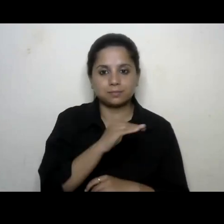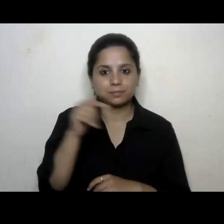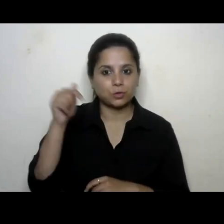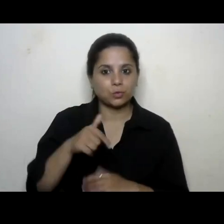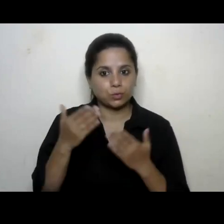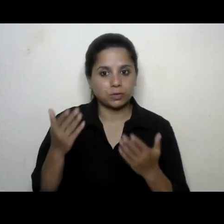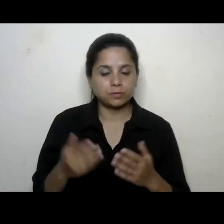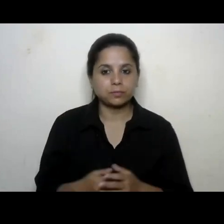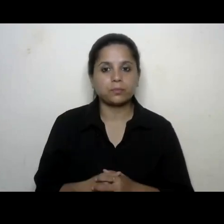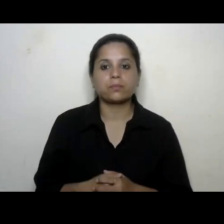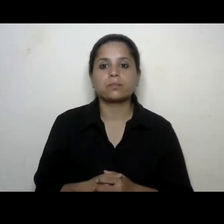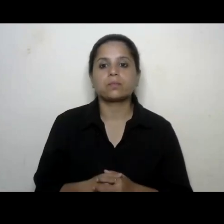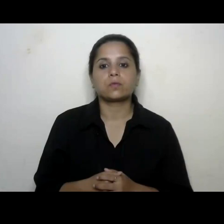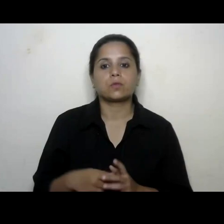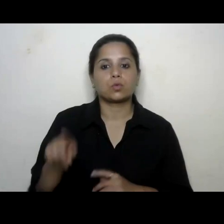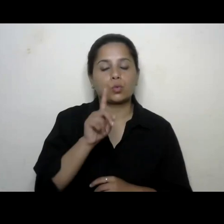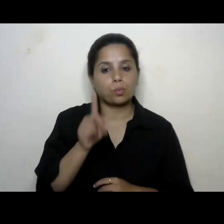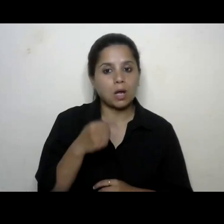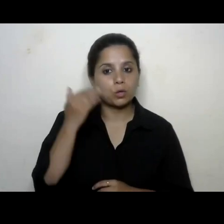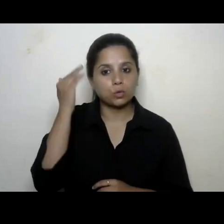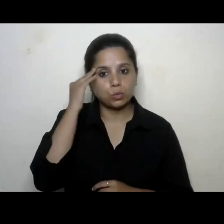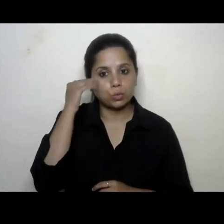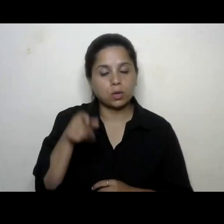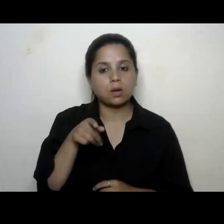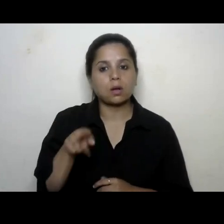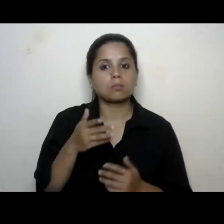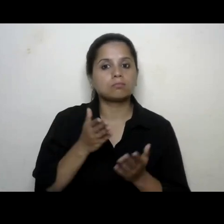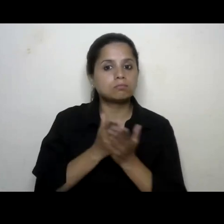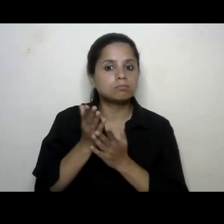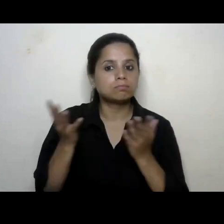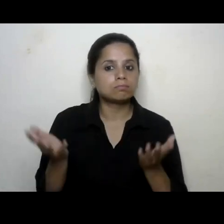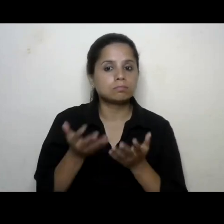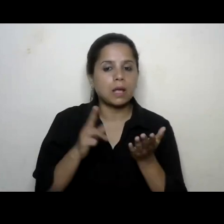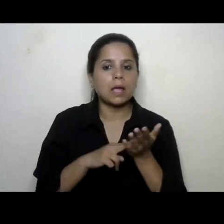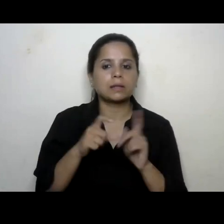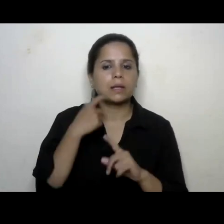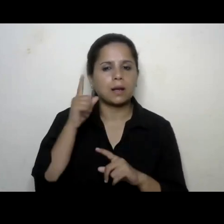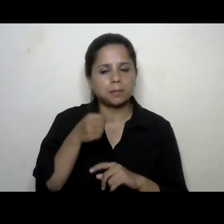disseminate and propagate NDLI.